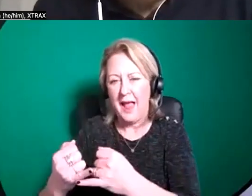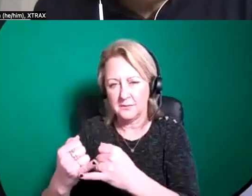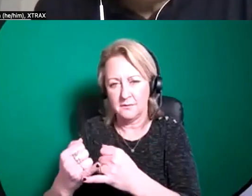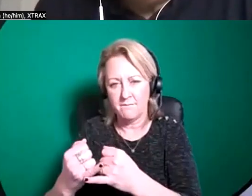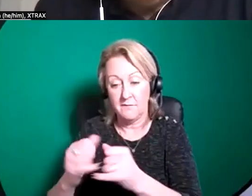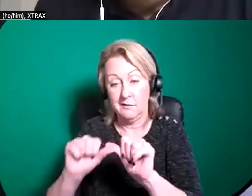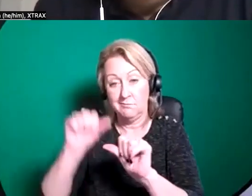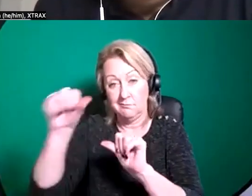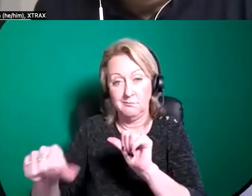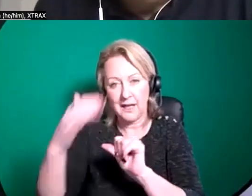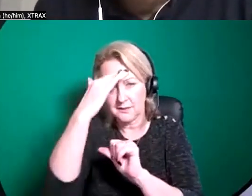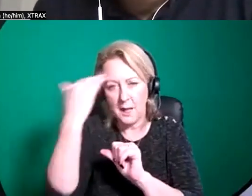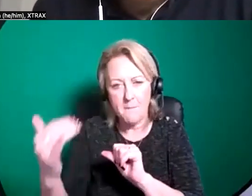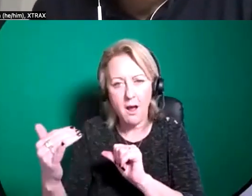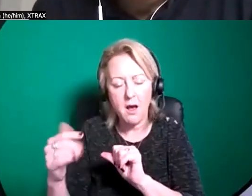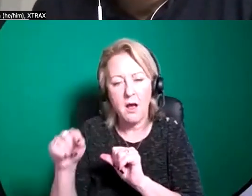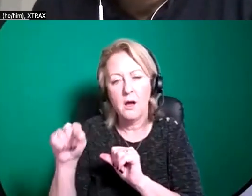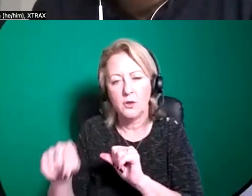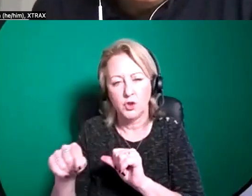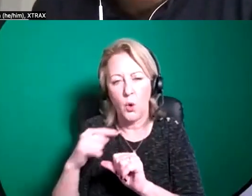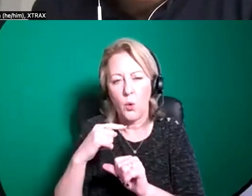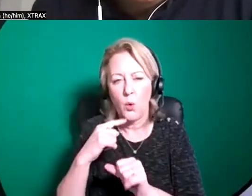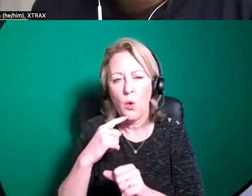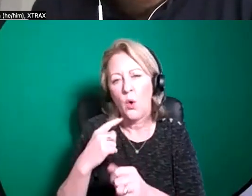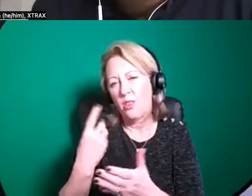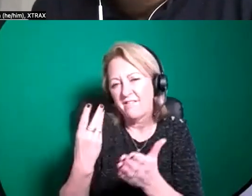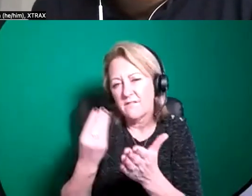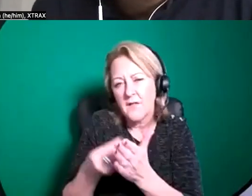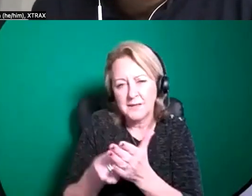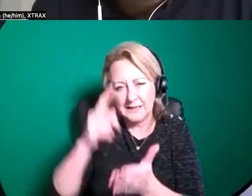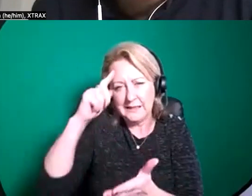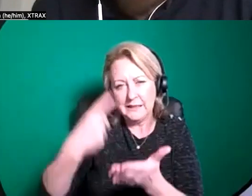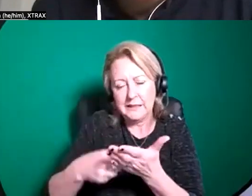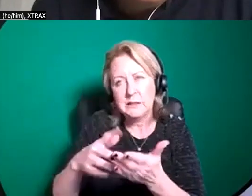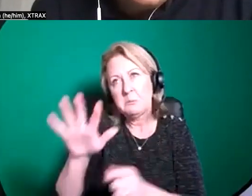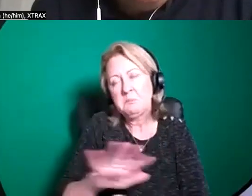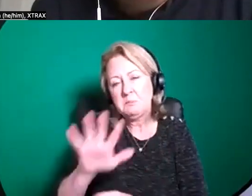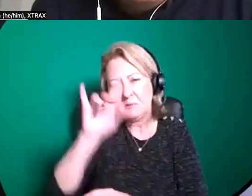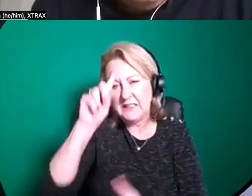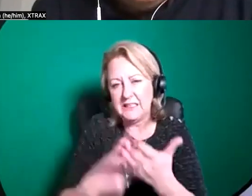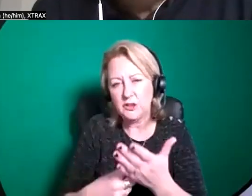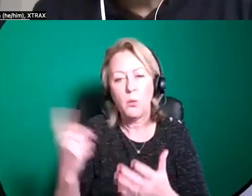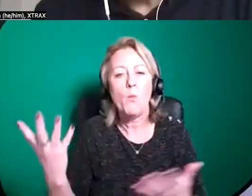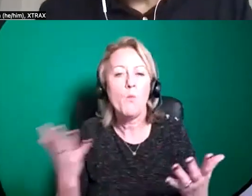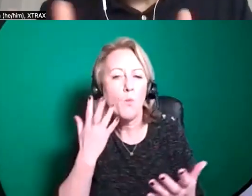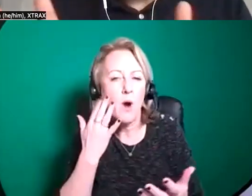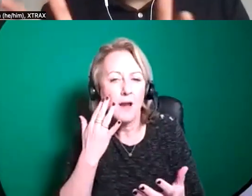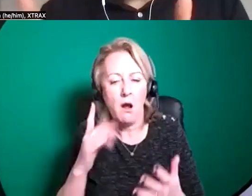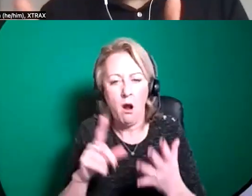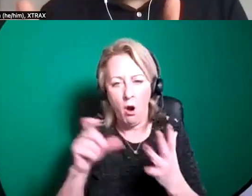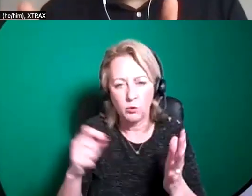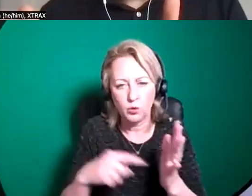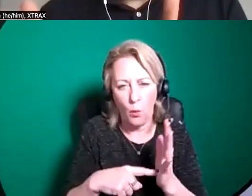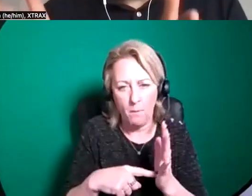and uh yeah we would be making funding decisions around that uh round about kind of october time and so you then